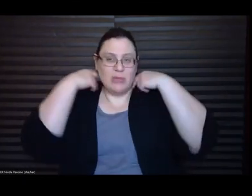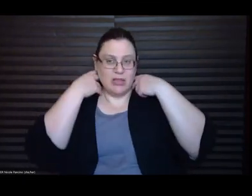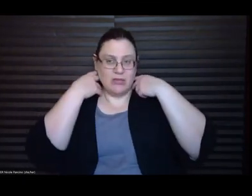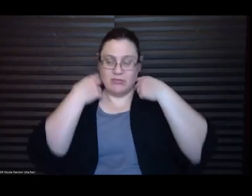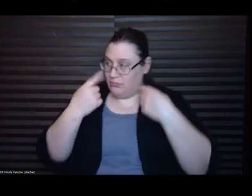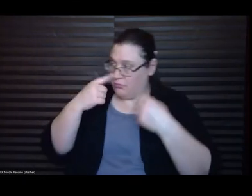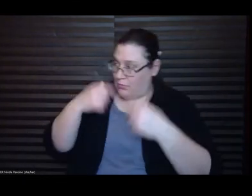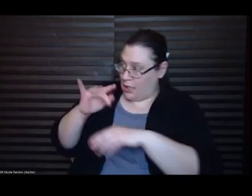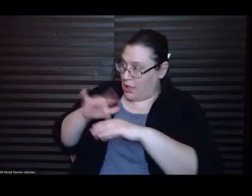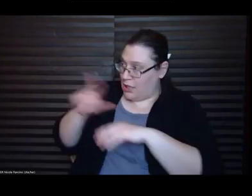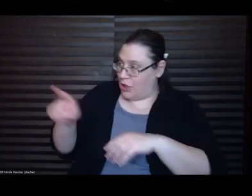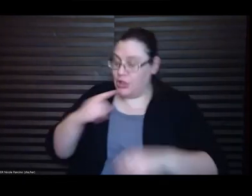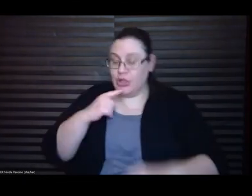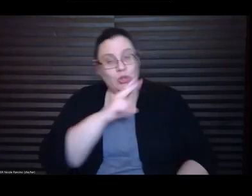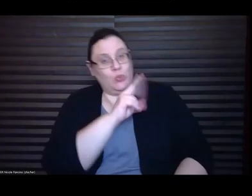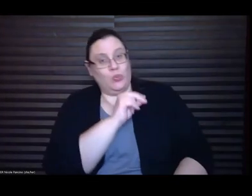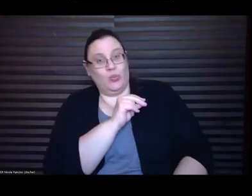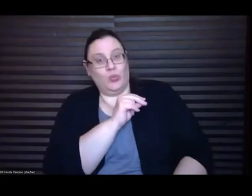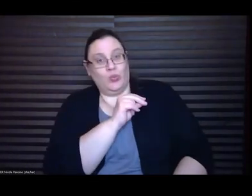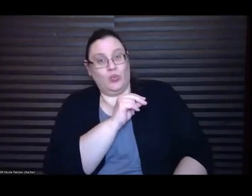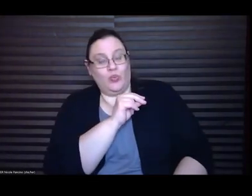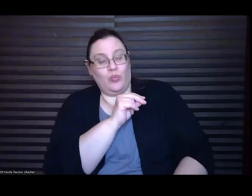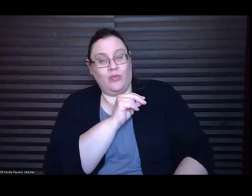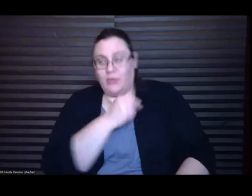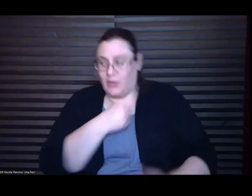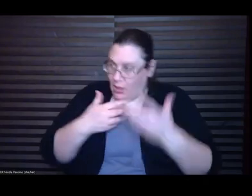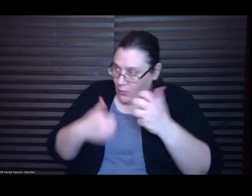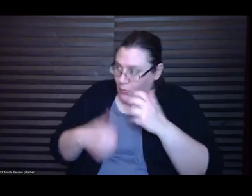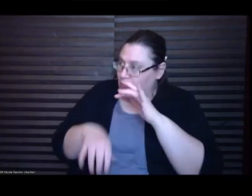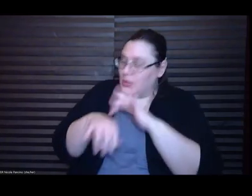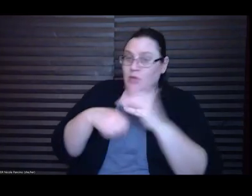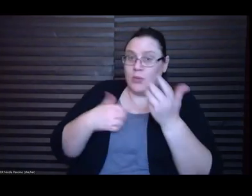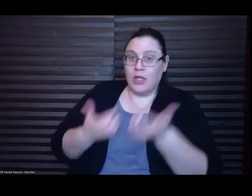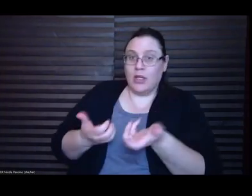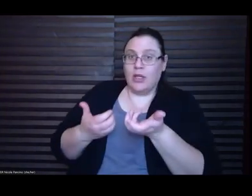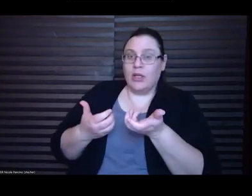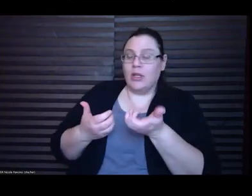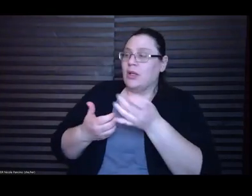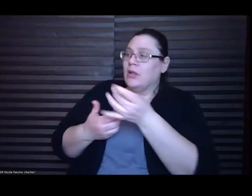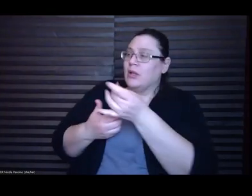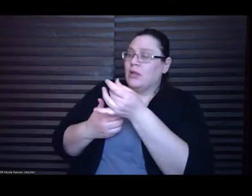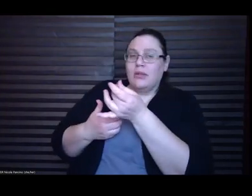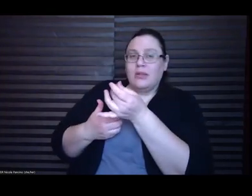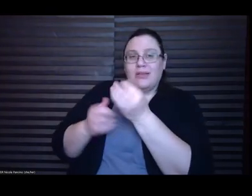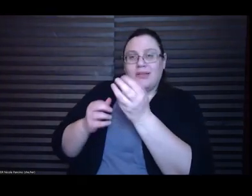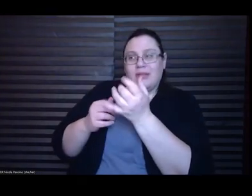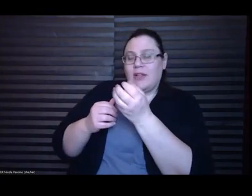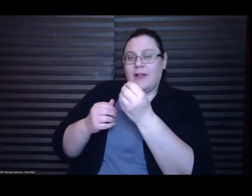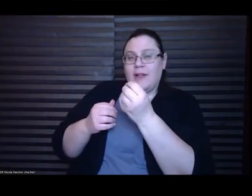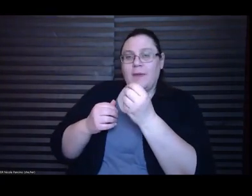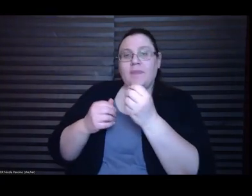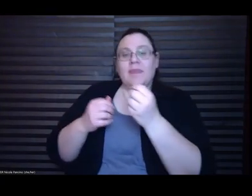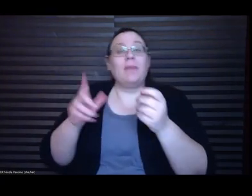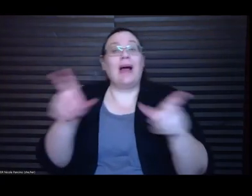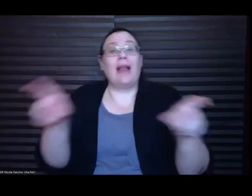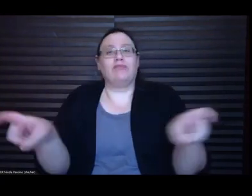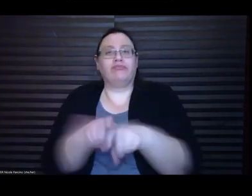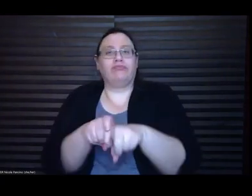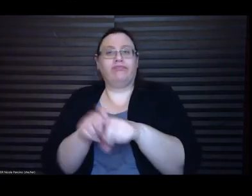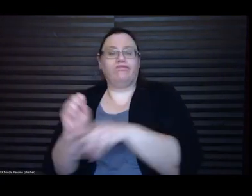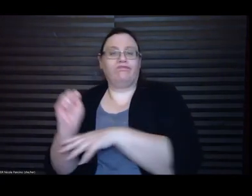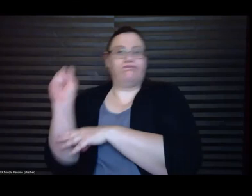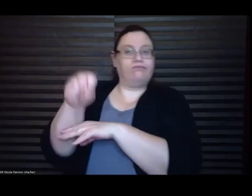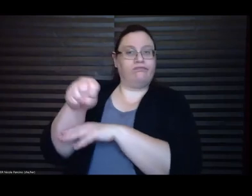says. His fingers twitch a little, and I close my legs and sit up straighter. No. Something in the lake